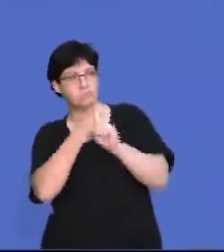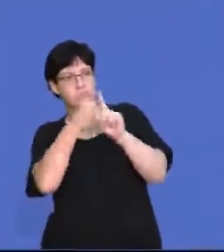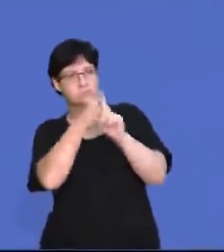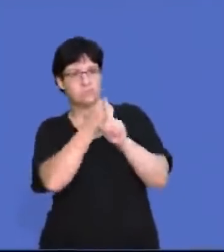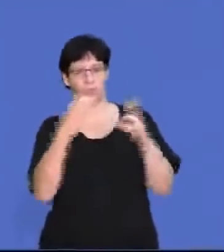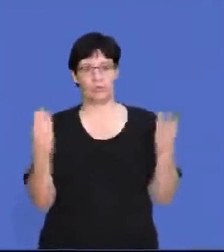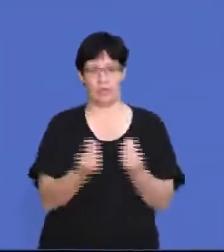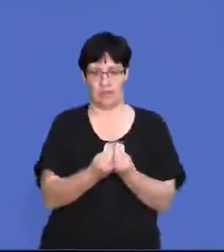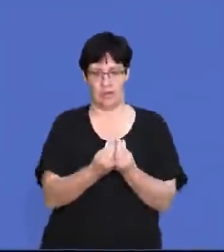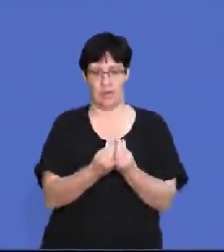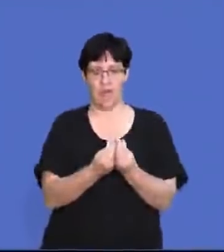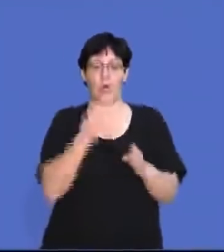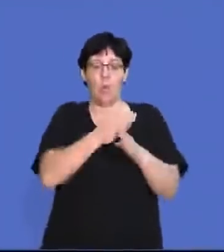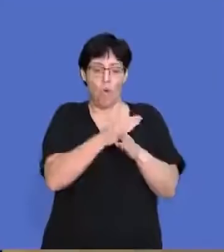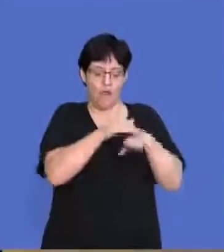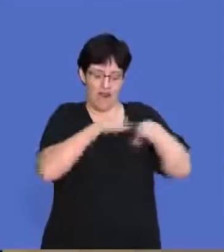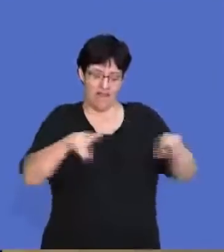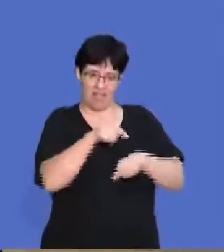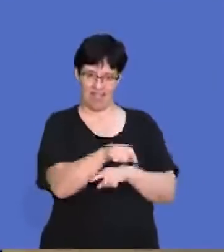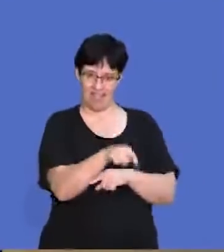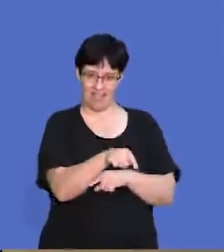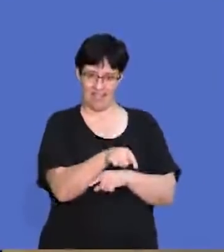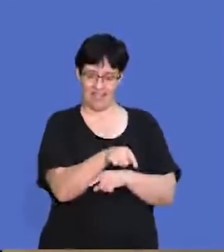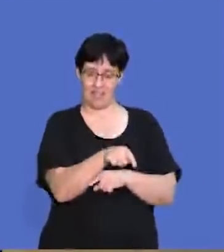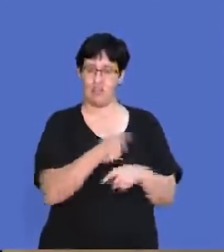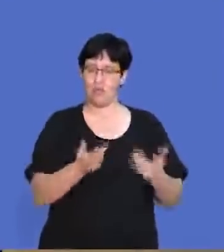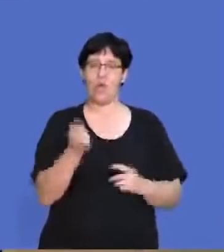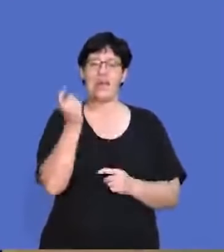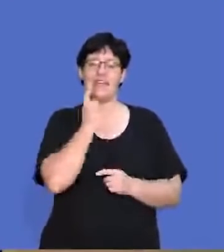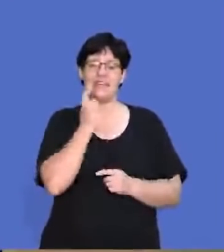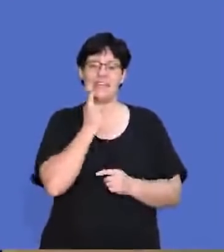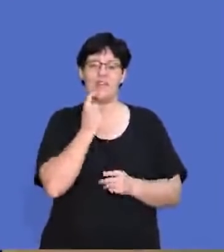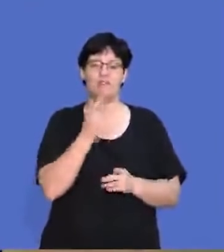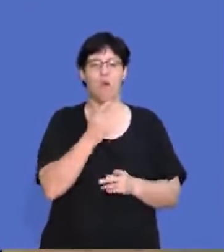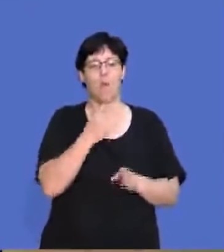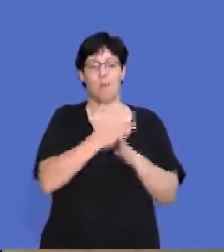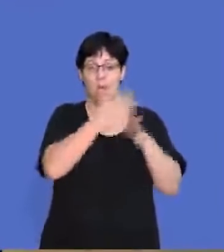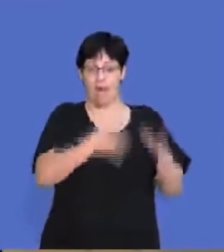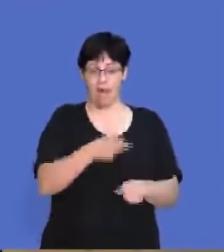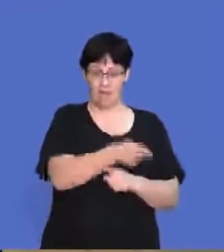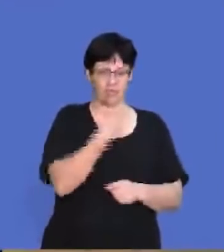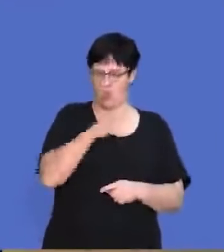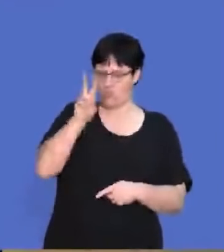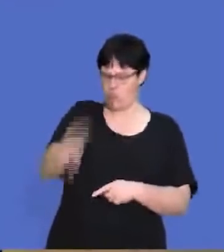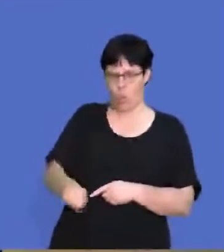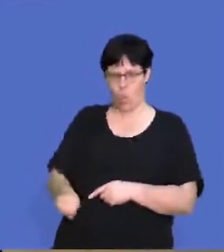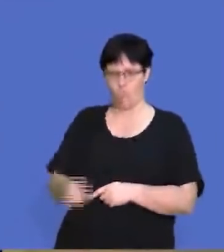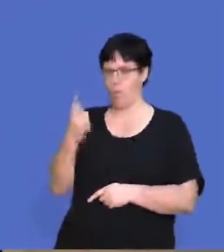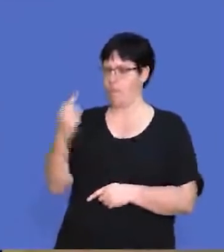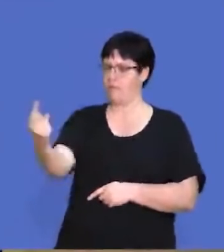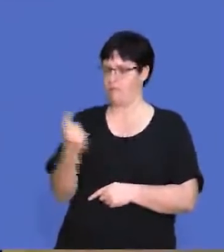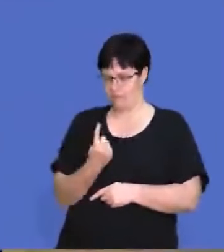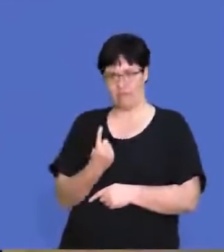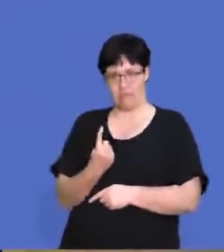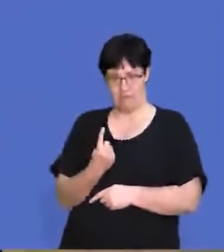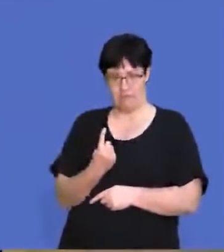the workplace level. So it's very easy for an employer to say no to an